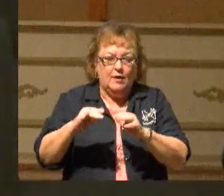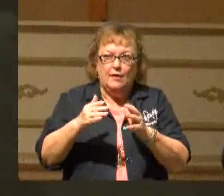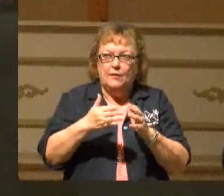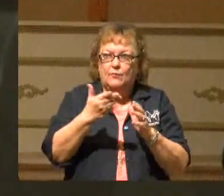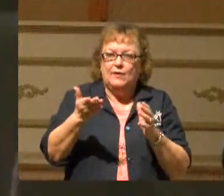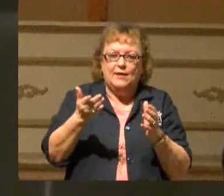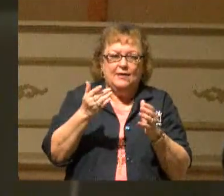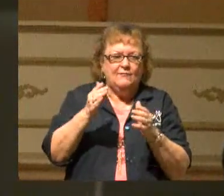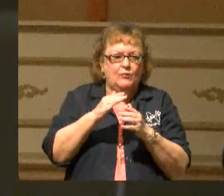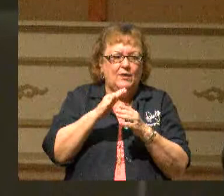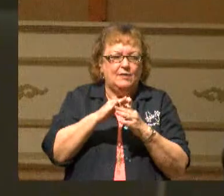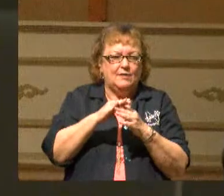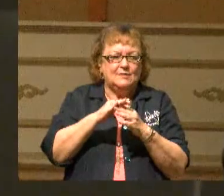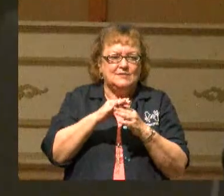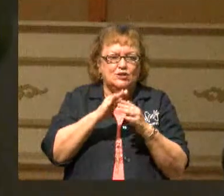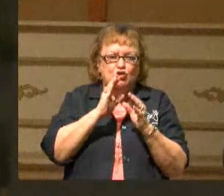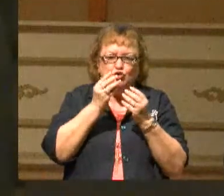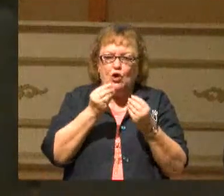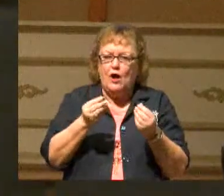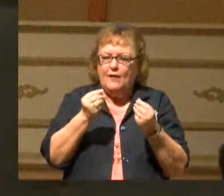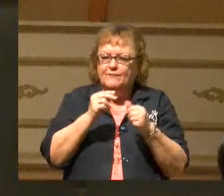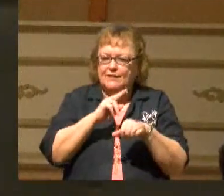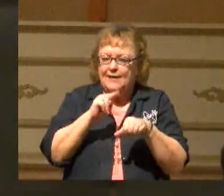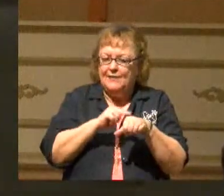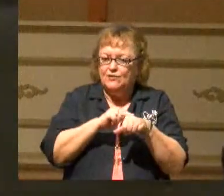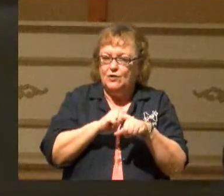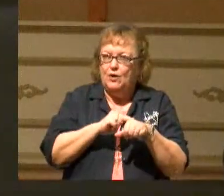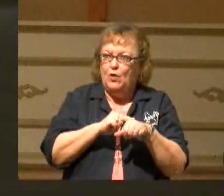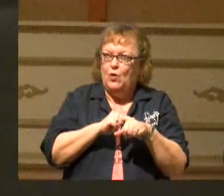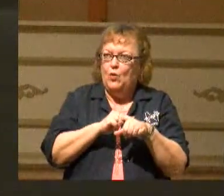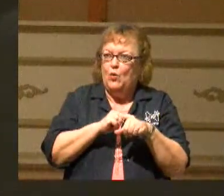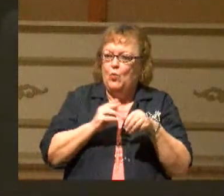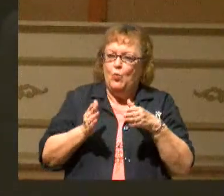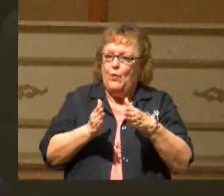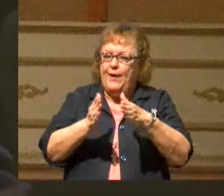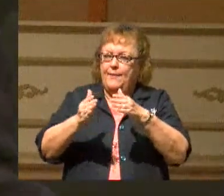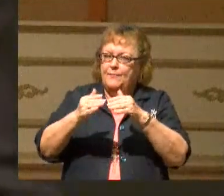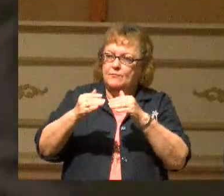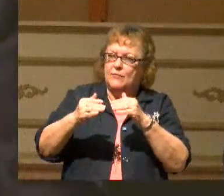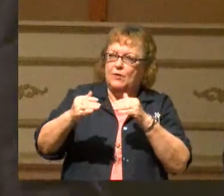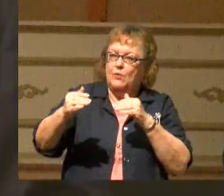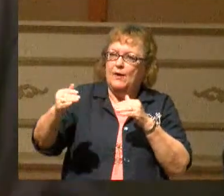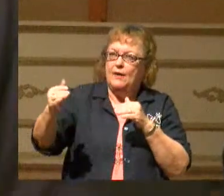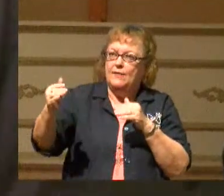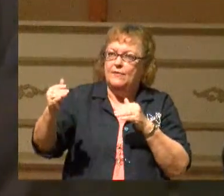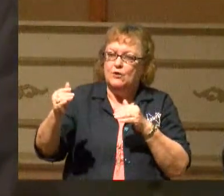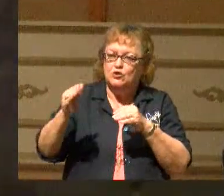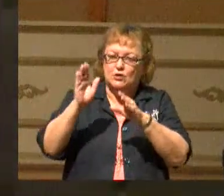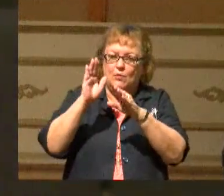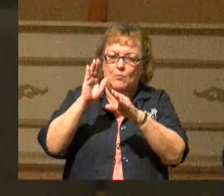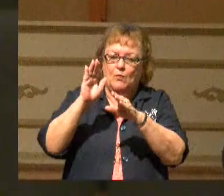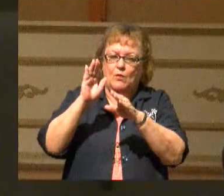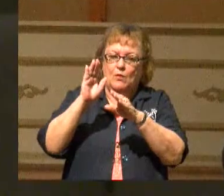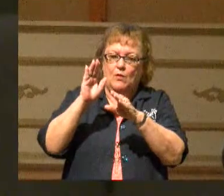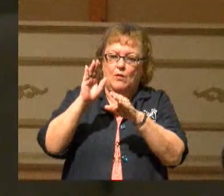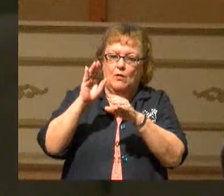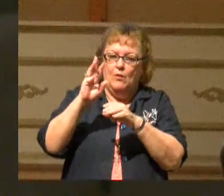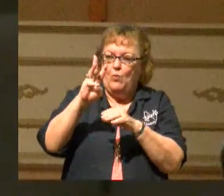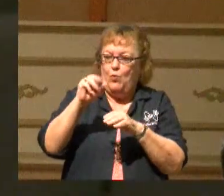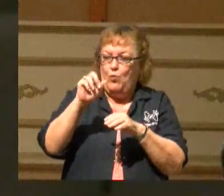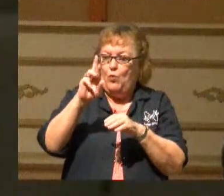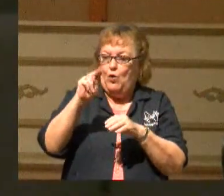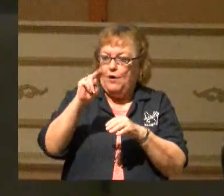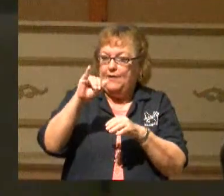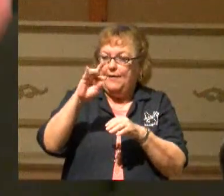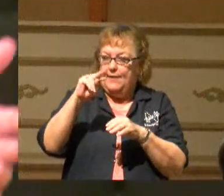in nature, way up the way, there are some warning signs that are